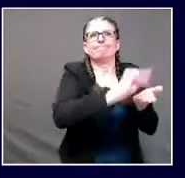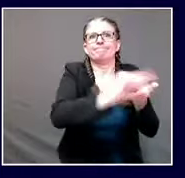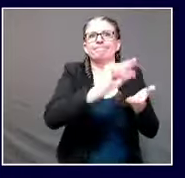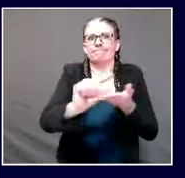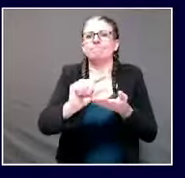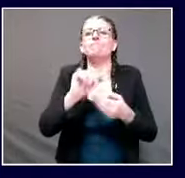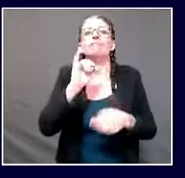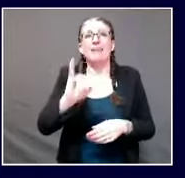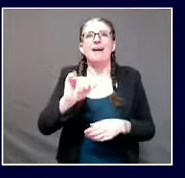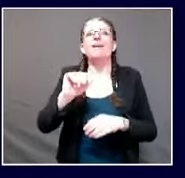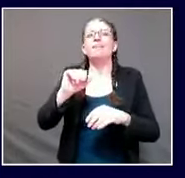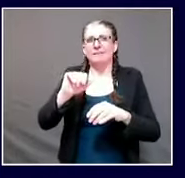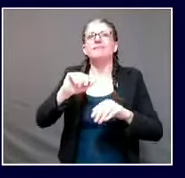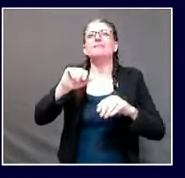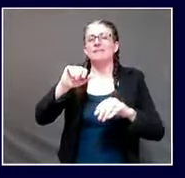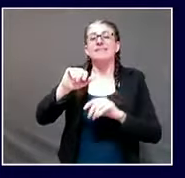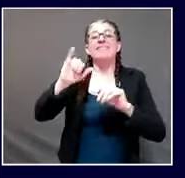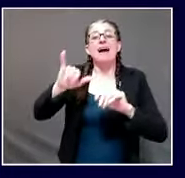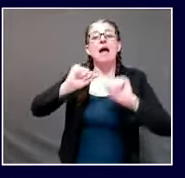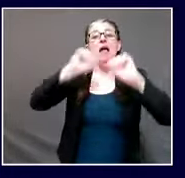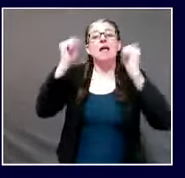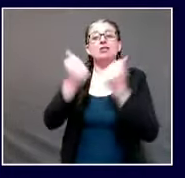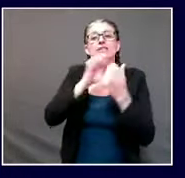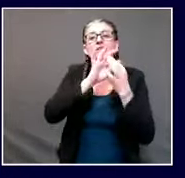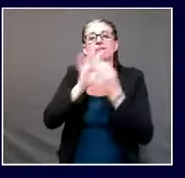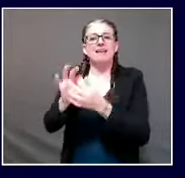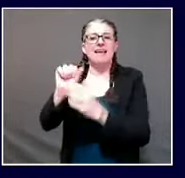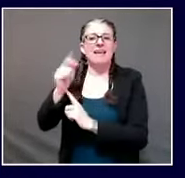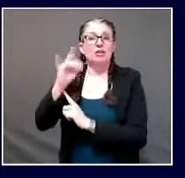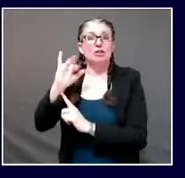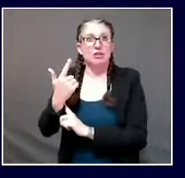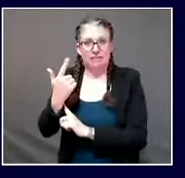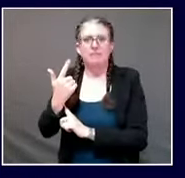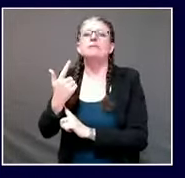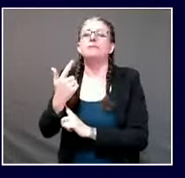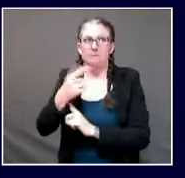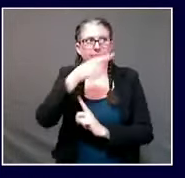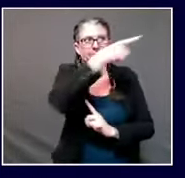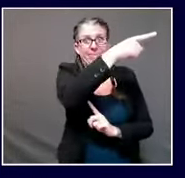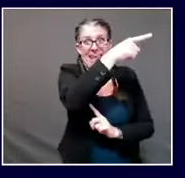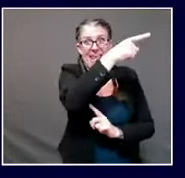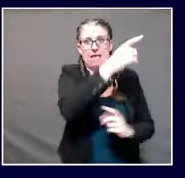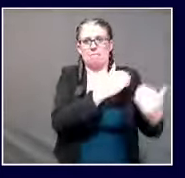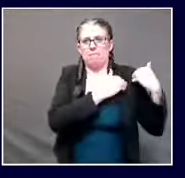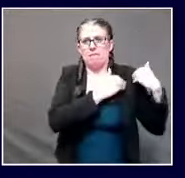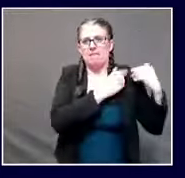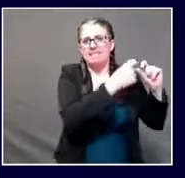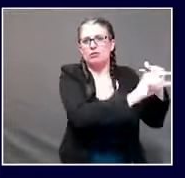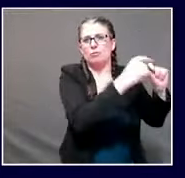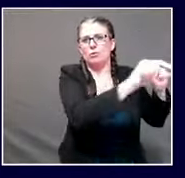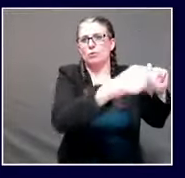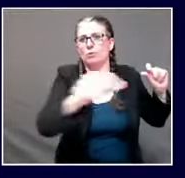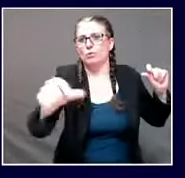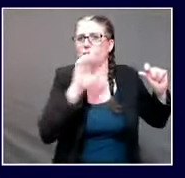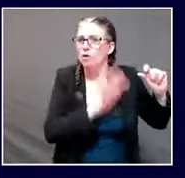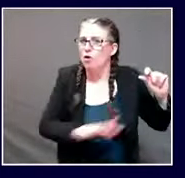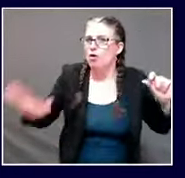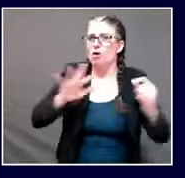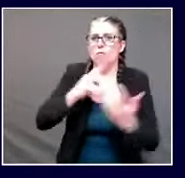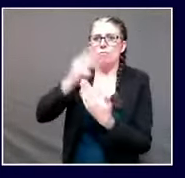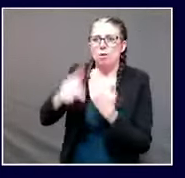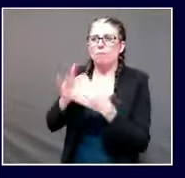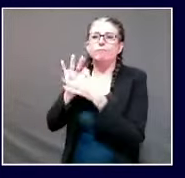number of home-delivered meals itself has doubled during the pandemic, to more than 5,500 people and the 102